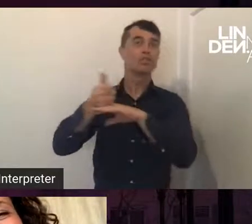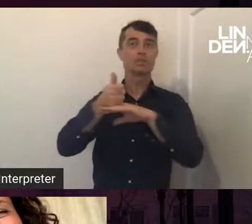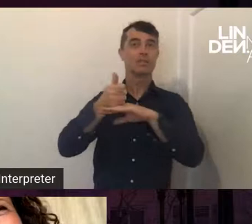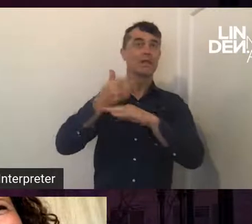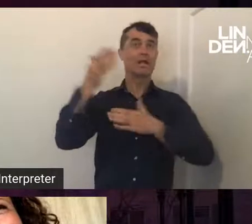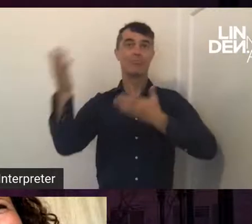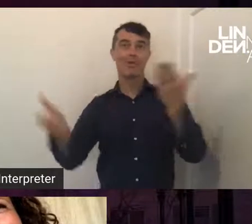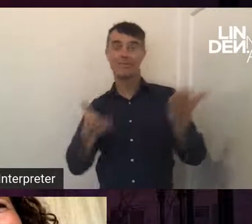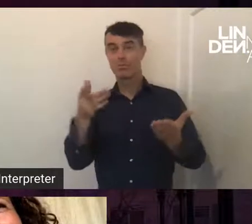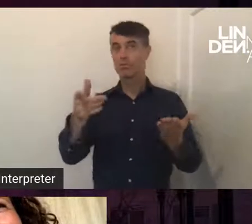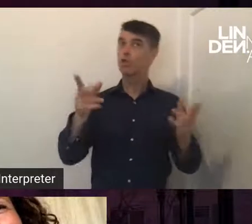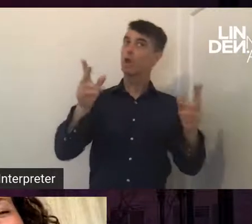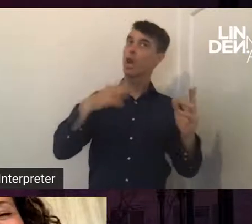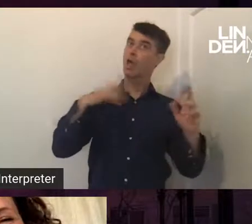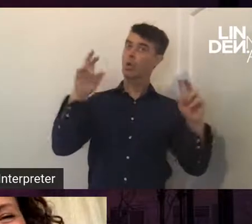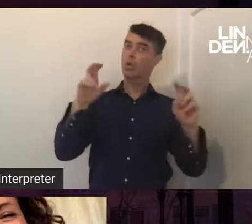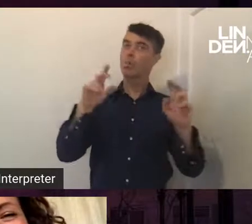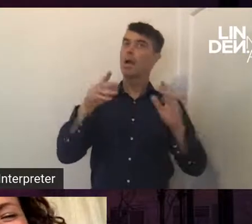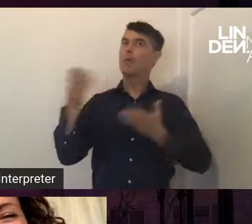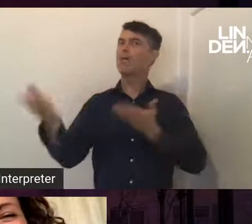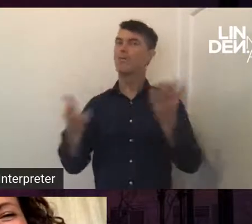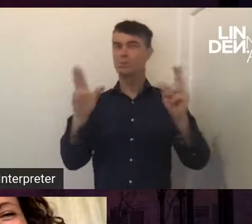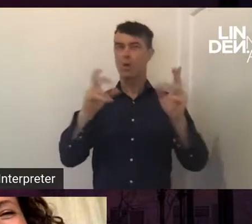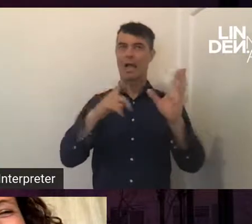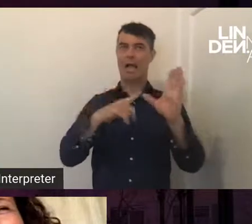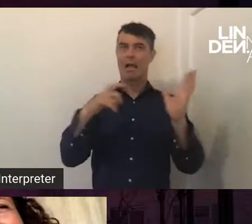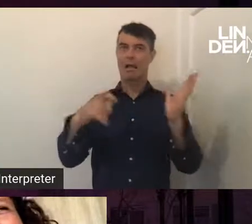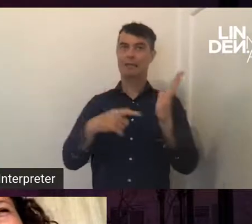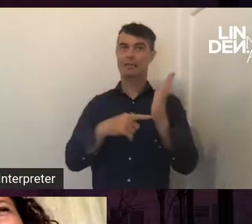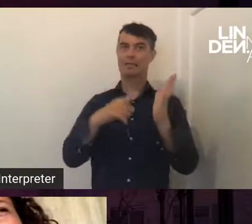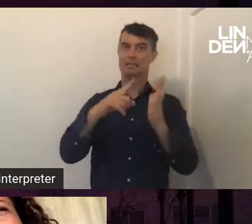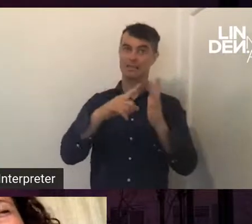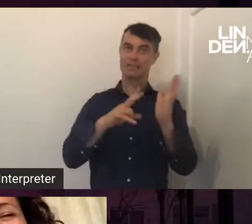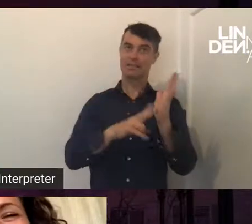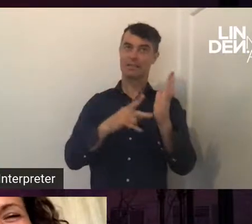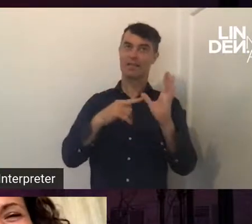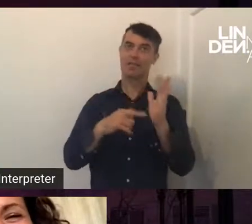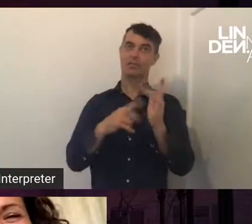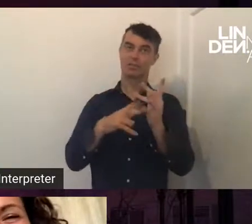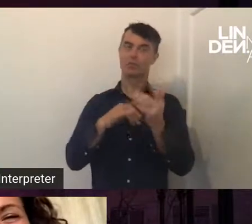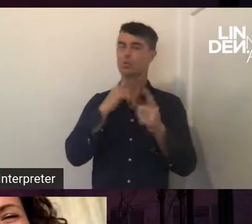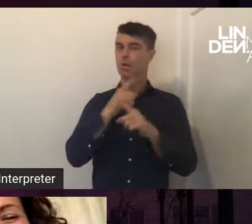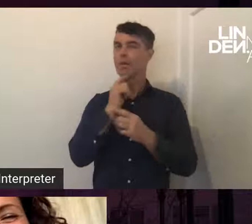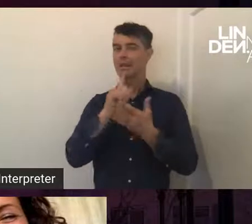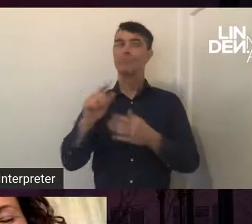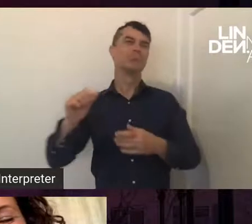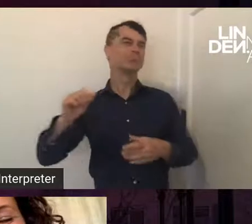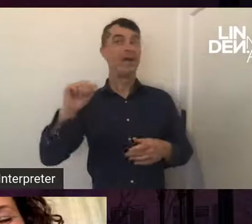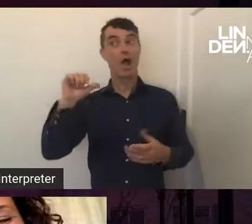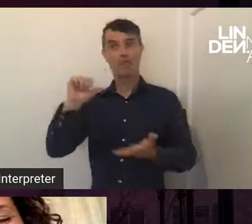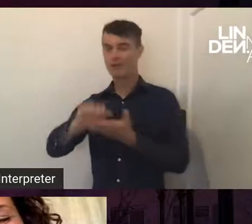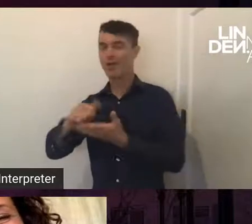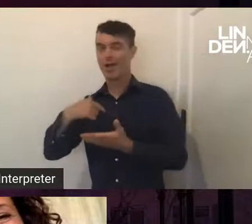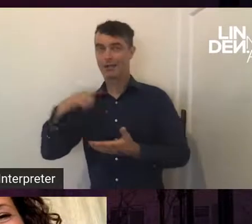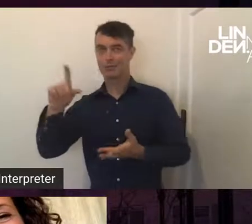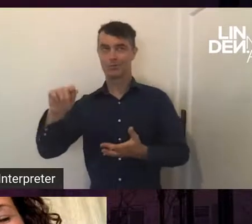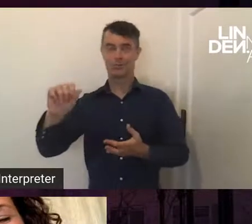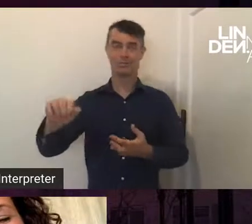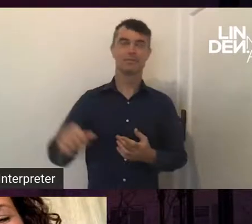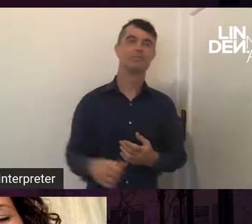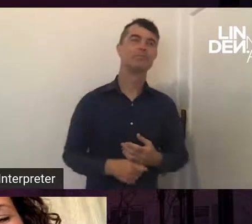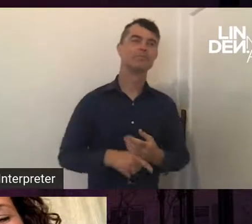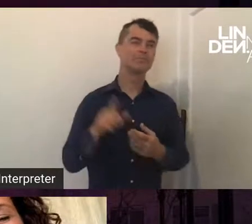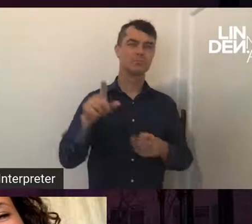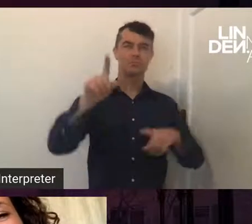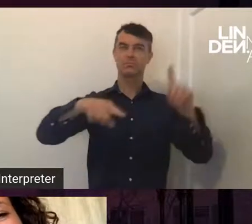call performance activations and we'll get to that in a little bit later. I do. Yeah. Although these varied forms of